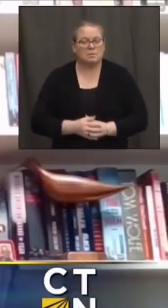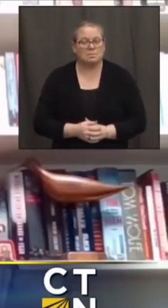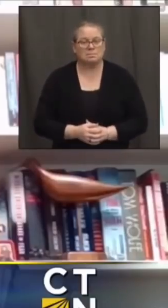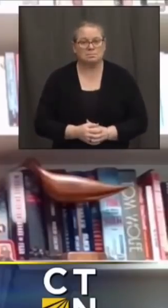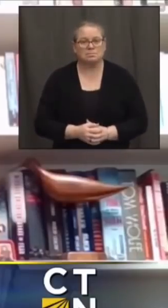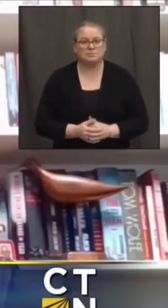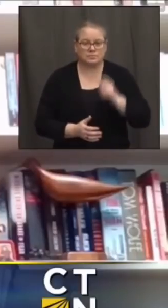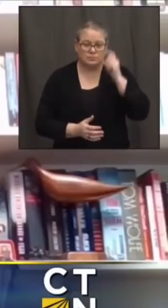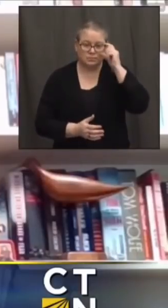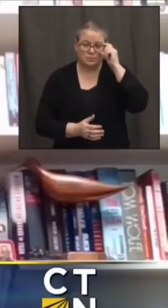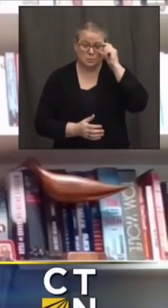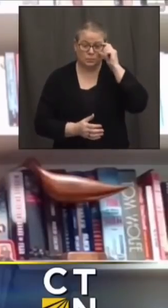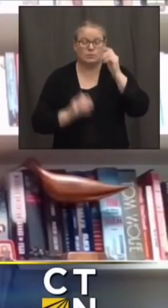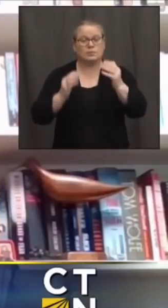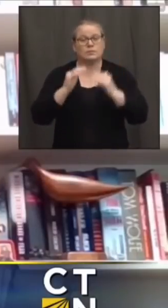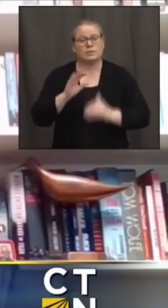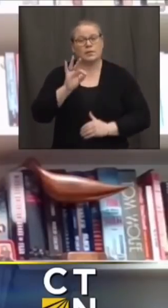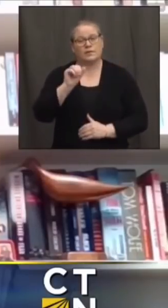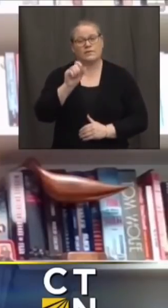fox 61.